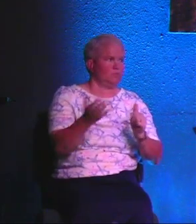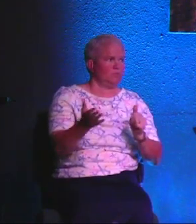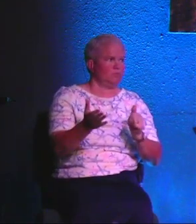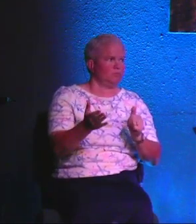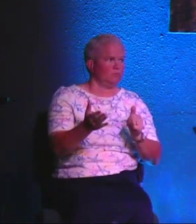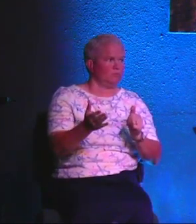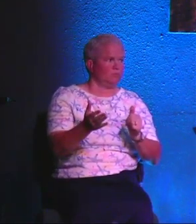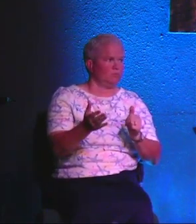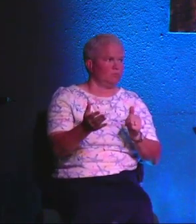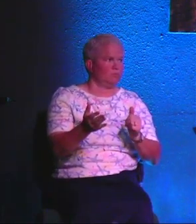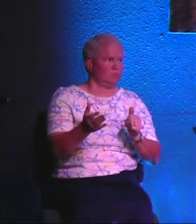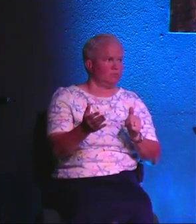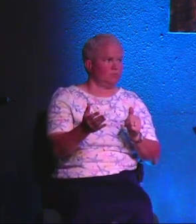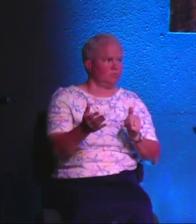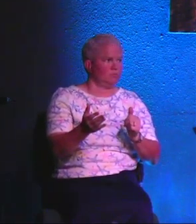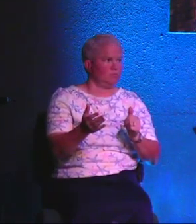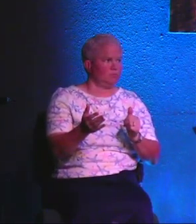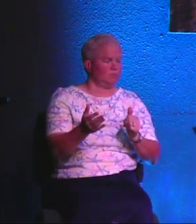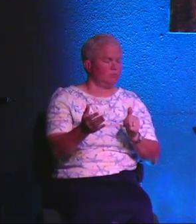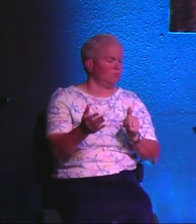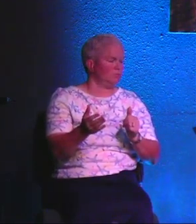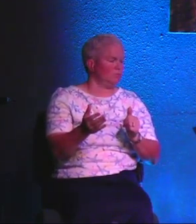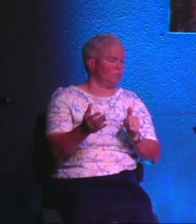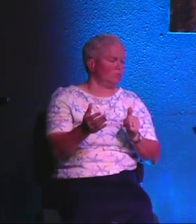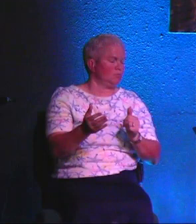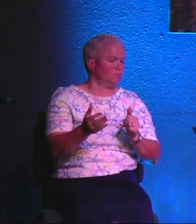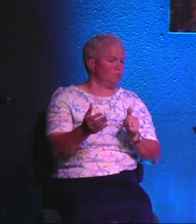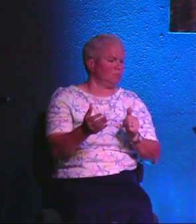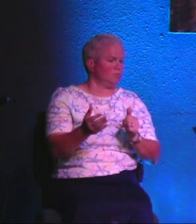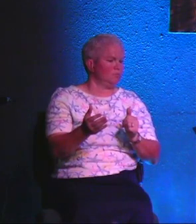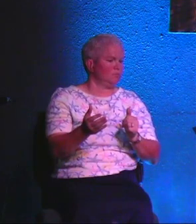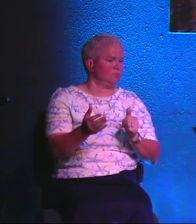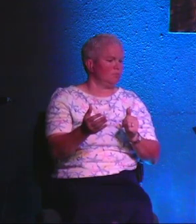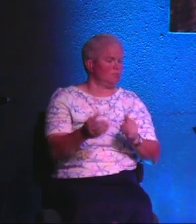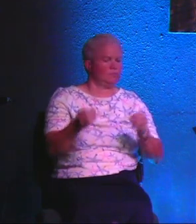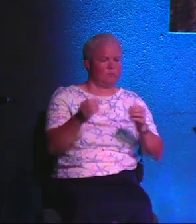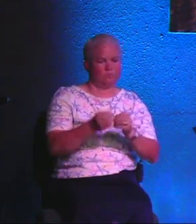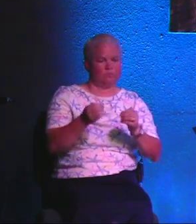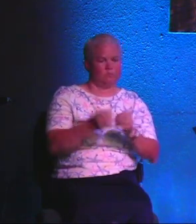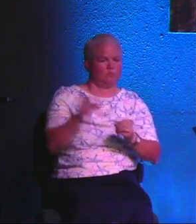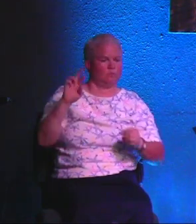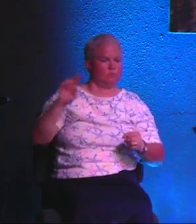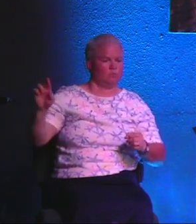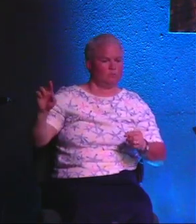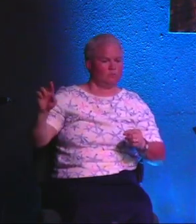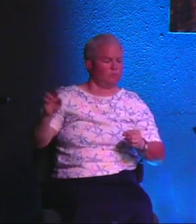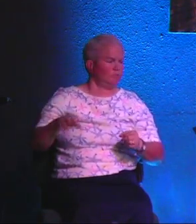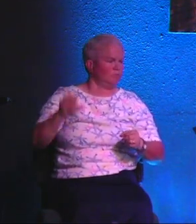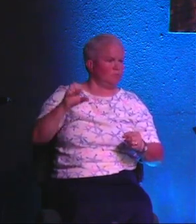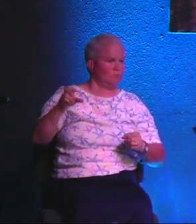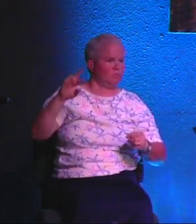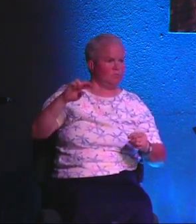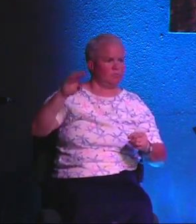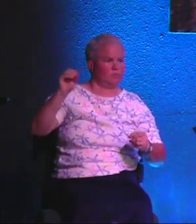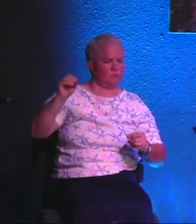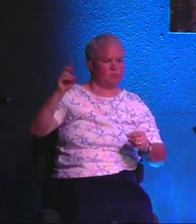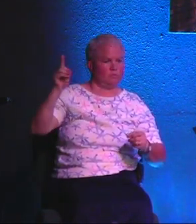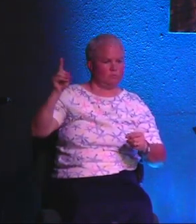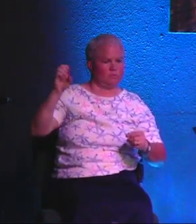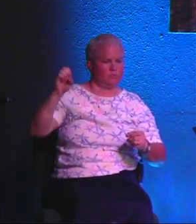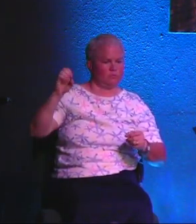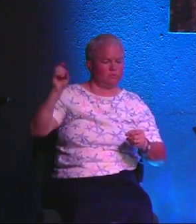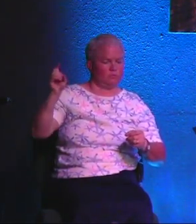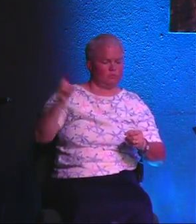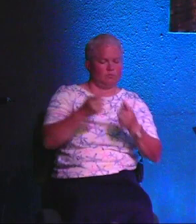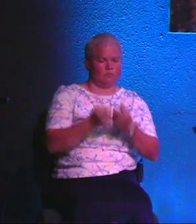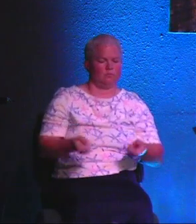mostly right because we can't do everything perfectly right, but we did everything mostly right, we're still going to get eroded simply because we